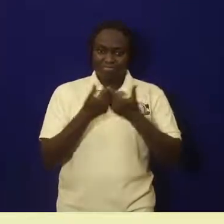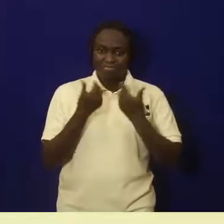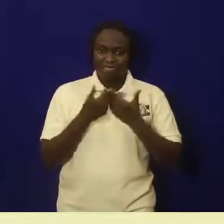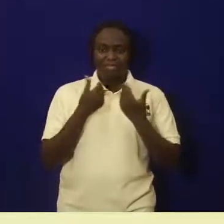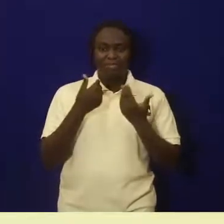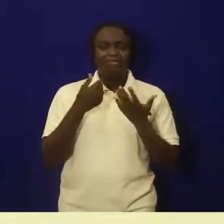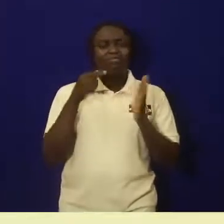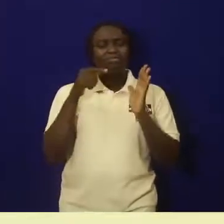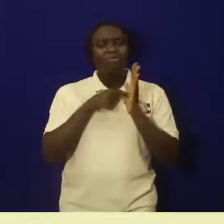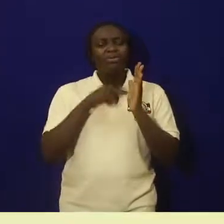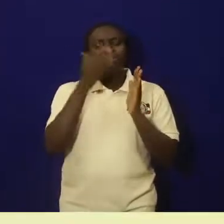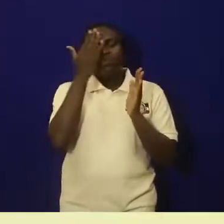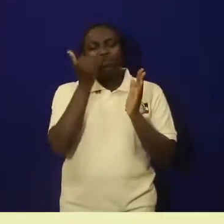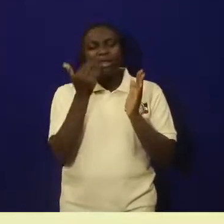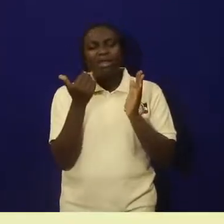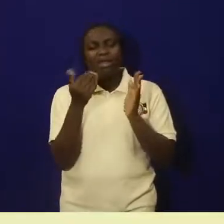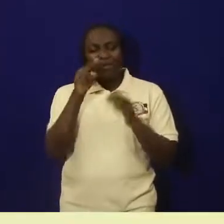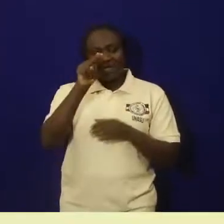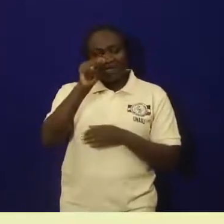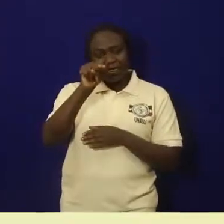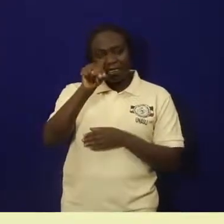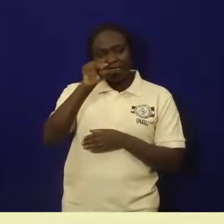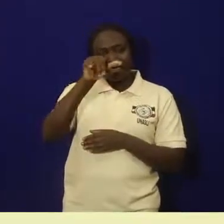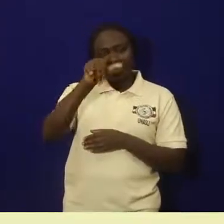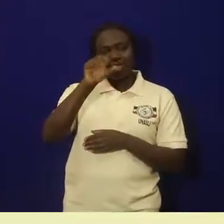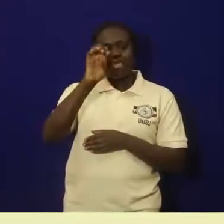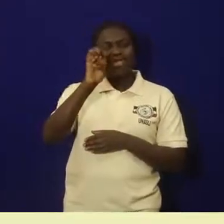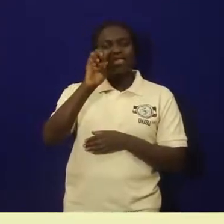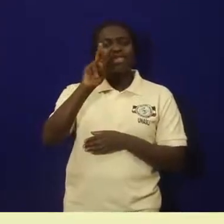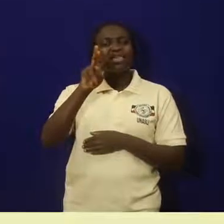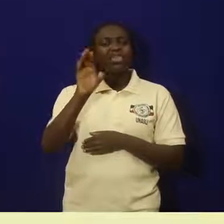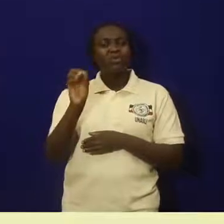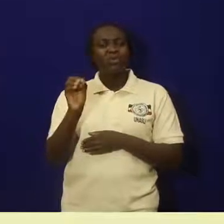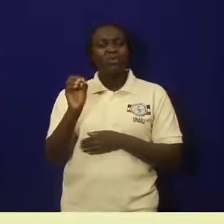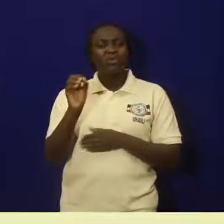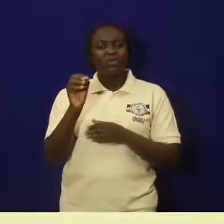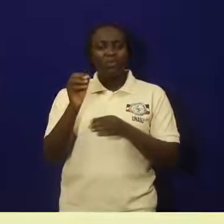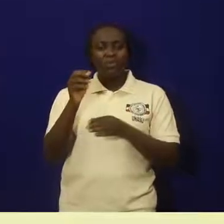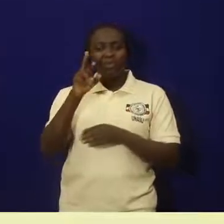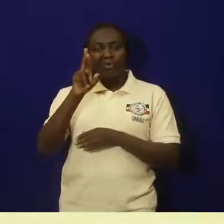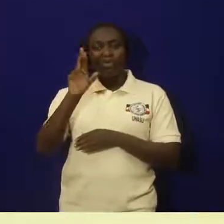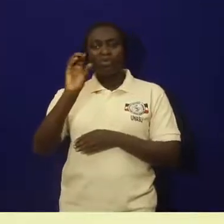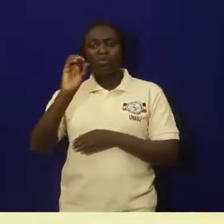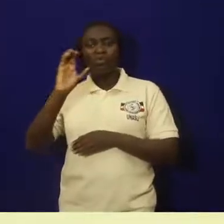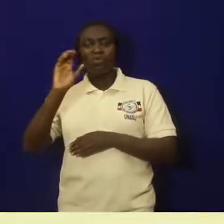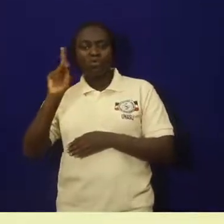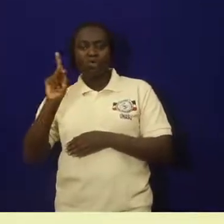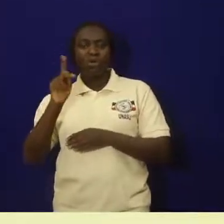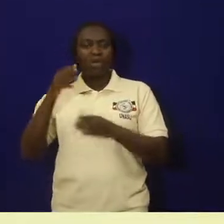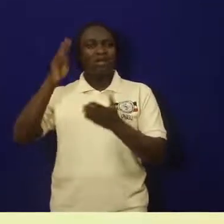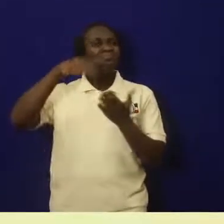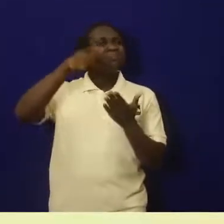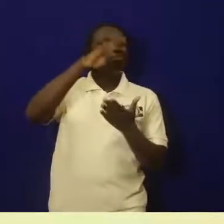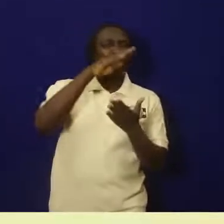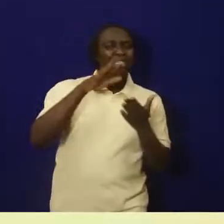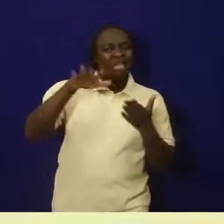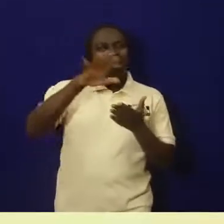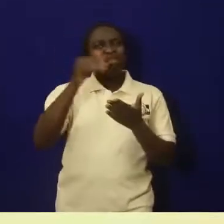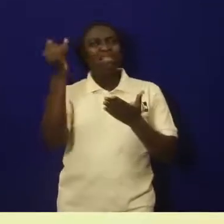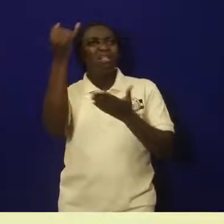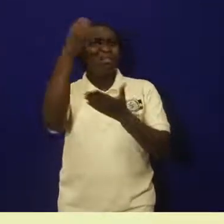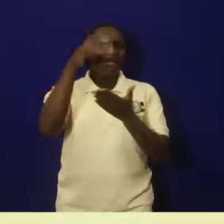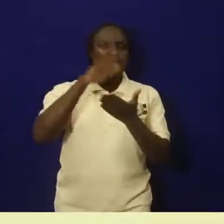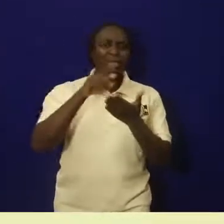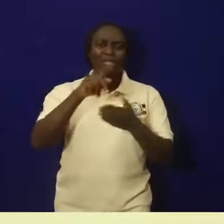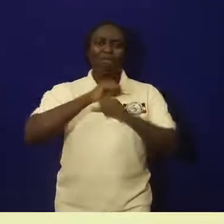why Neuro-Roch paintings should be preserved.